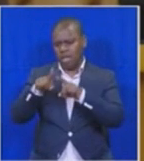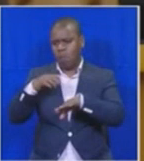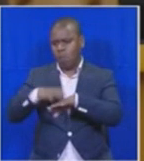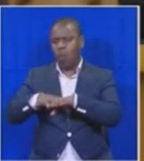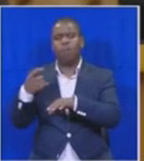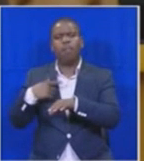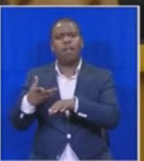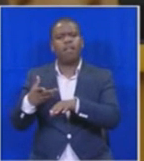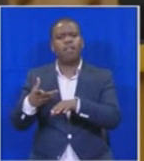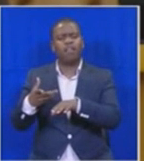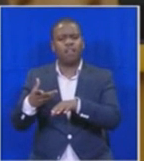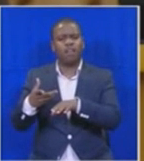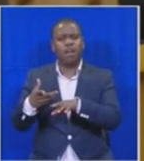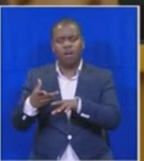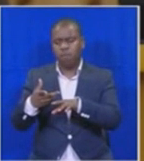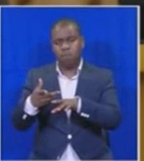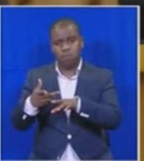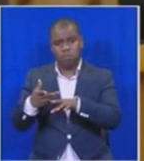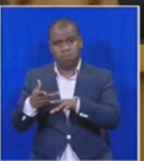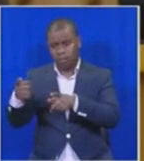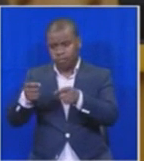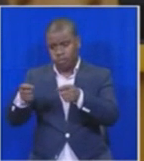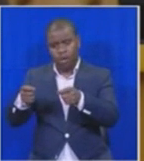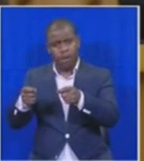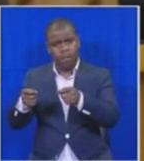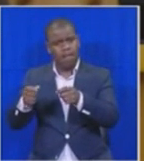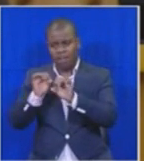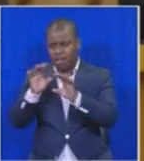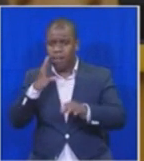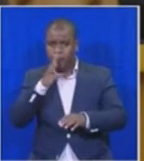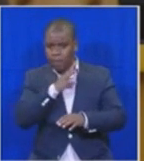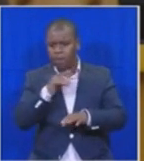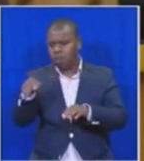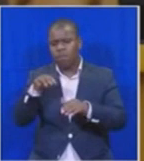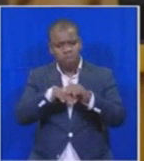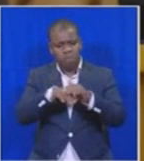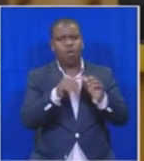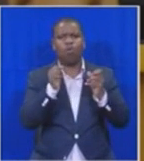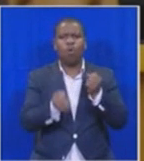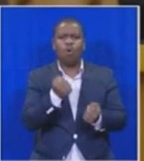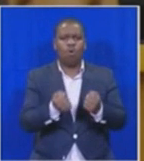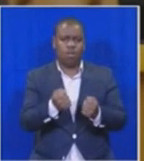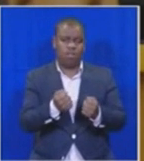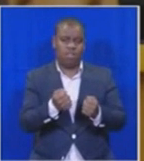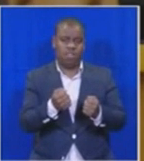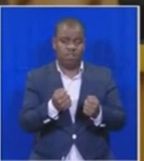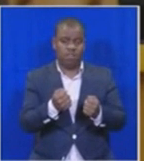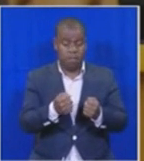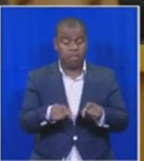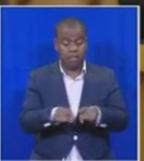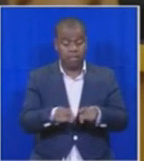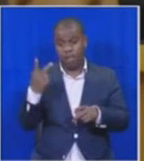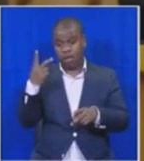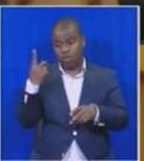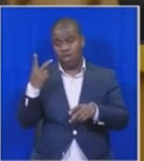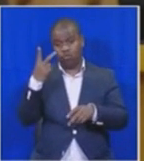effect. And it's not only that person, who also received, the last two days, a letter from a